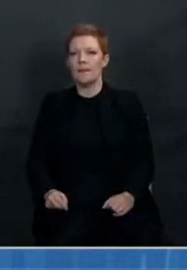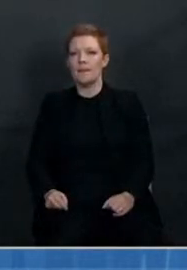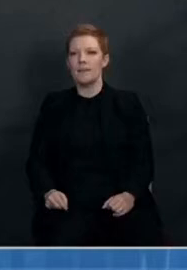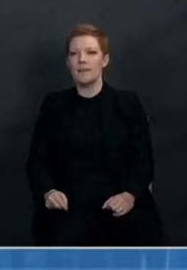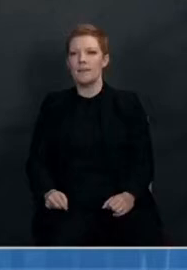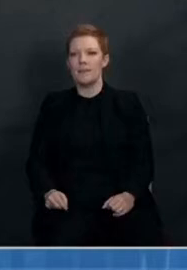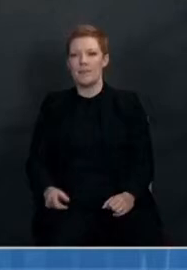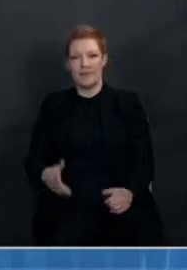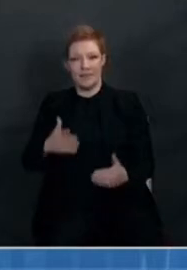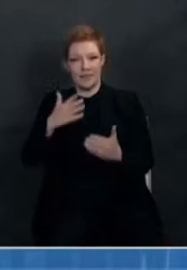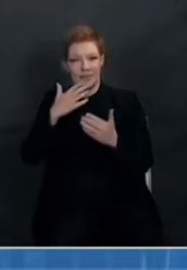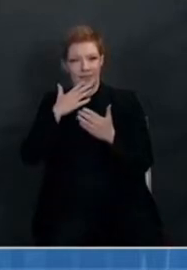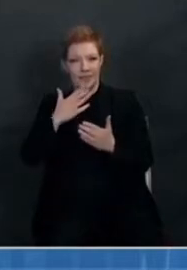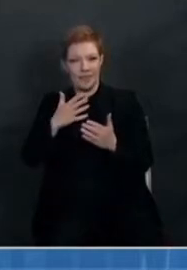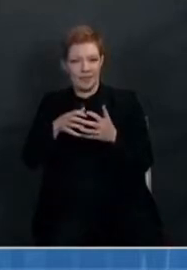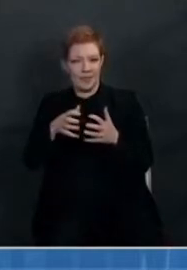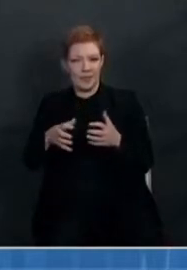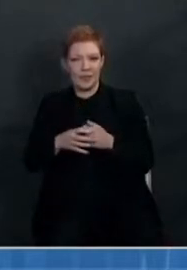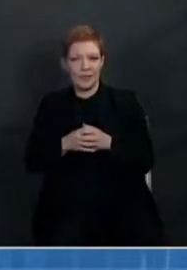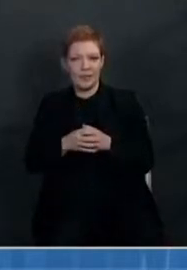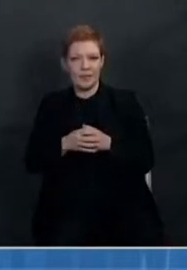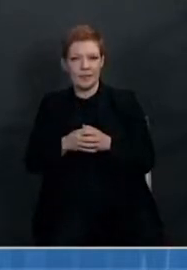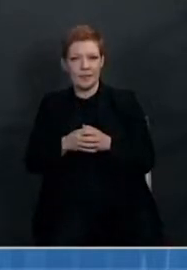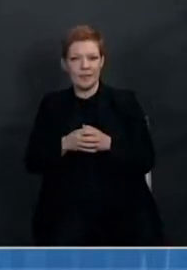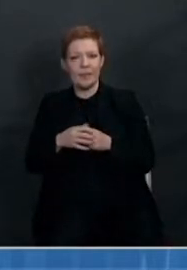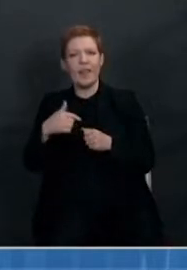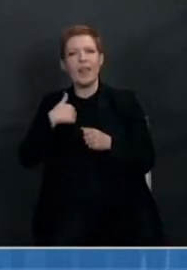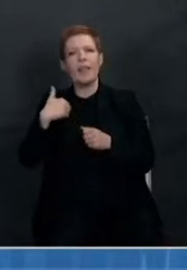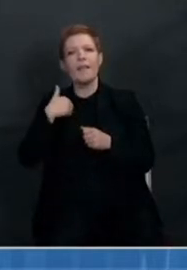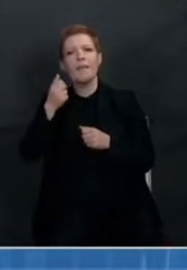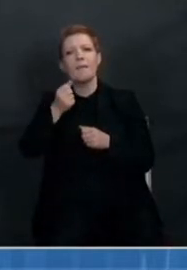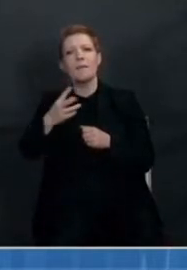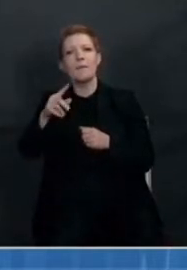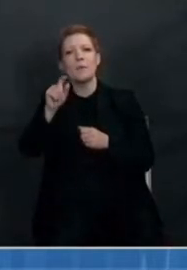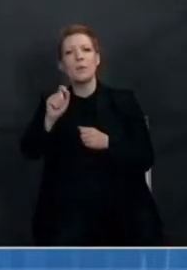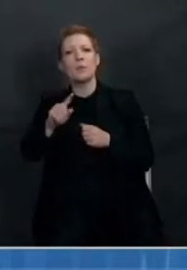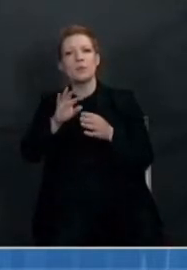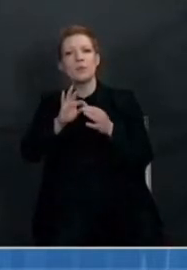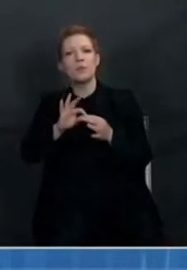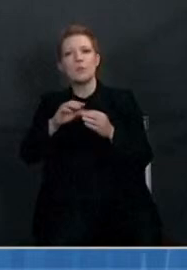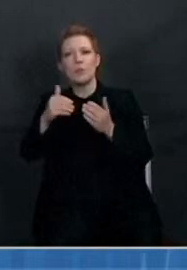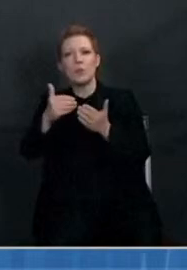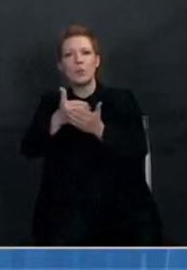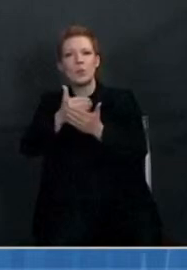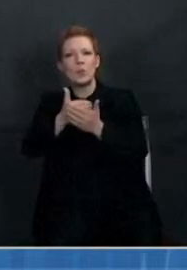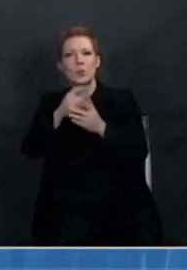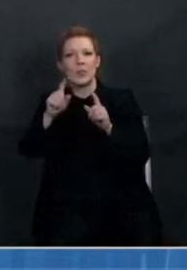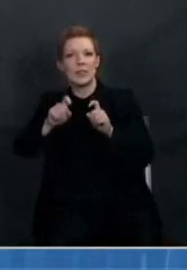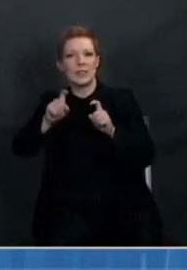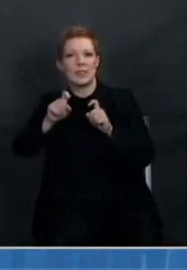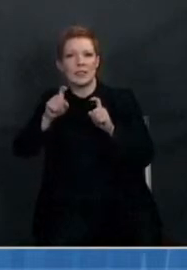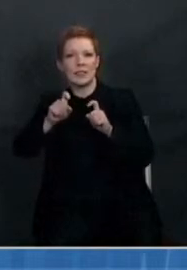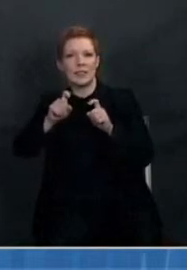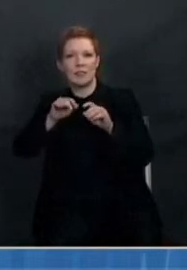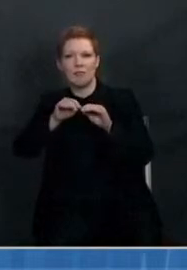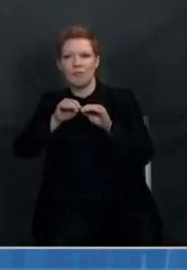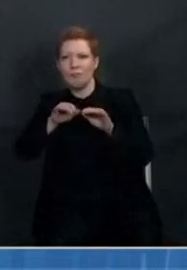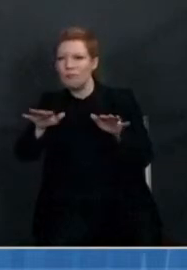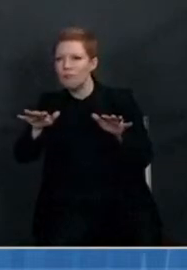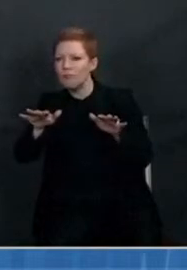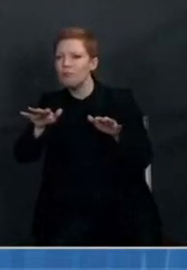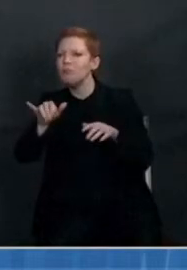Thank you very much. So I have a few questions about this new test that is being pushed out